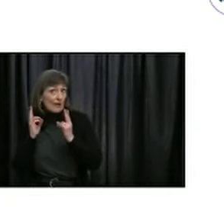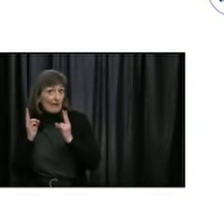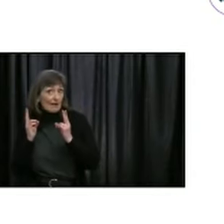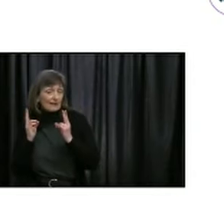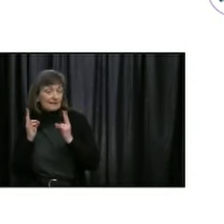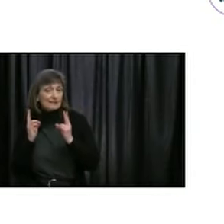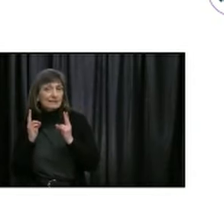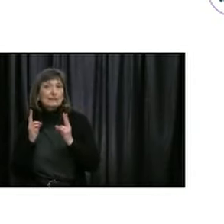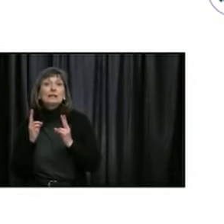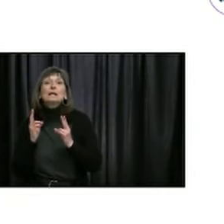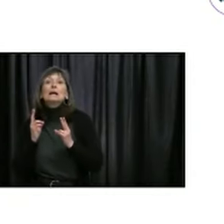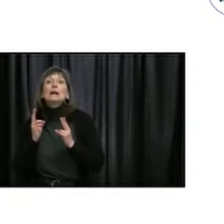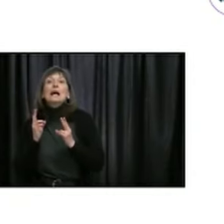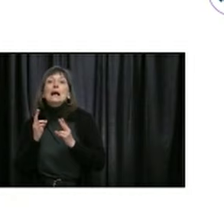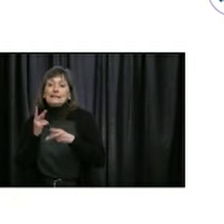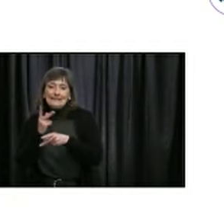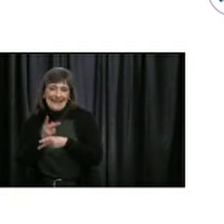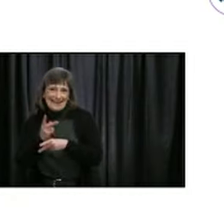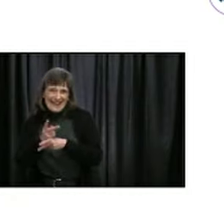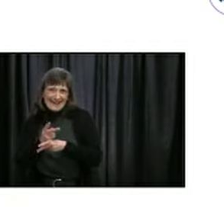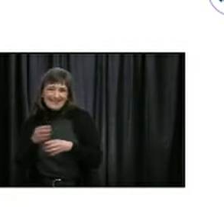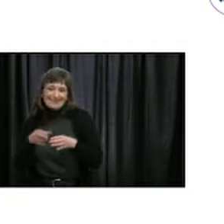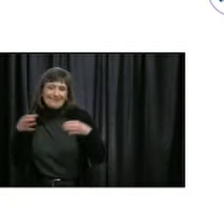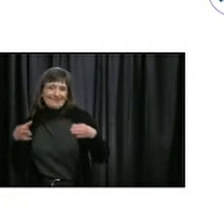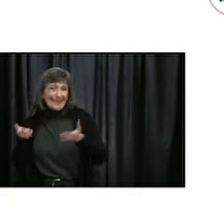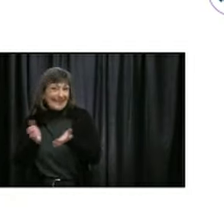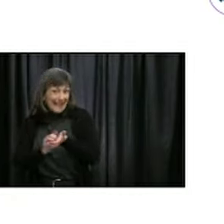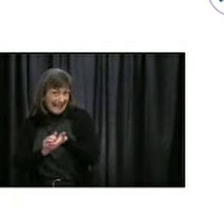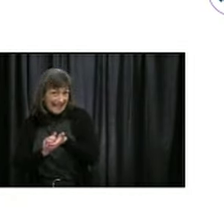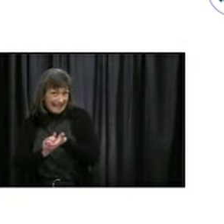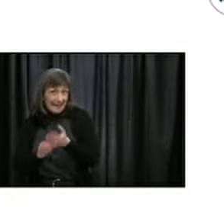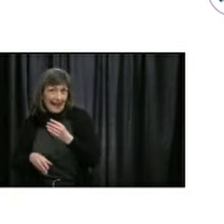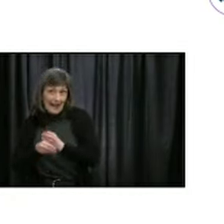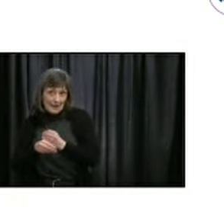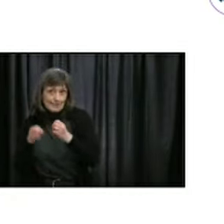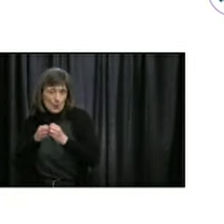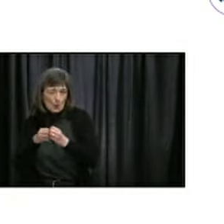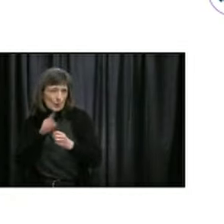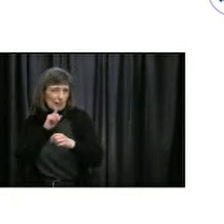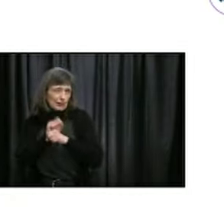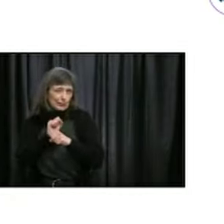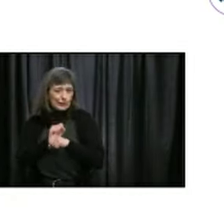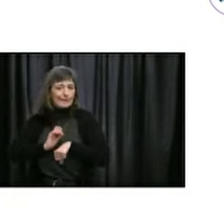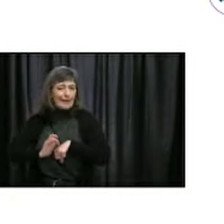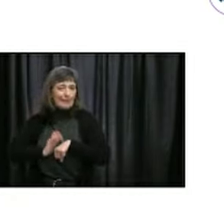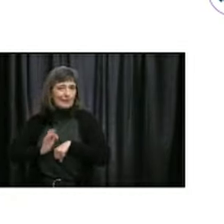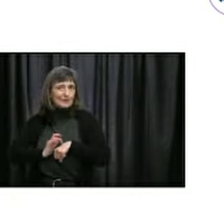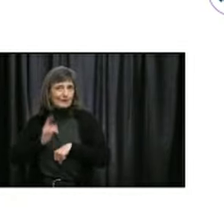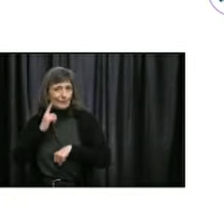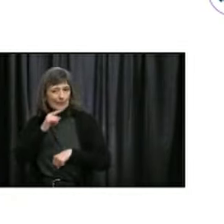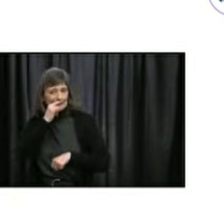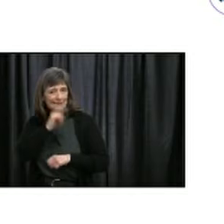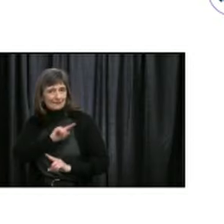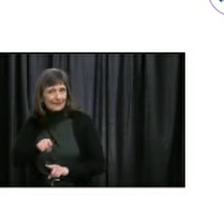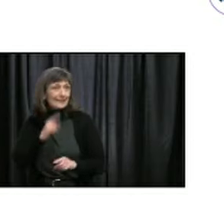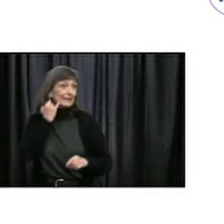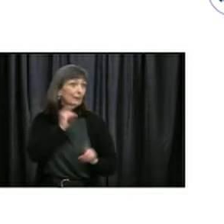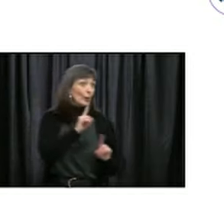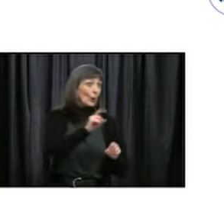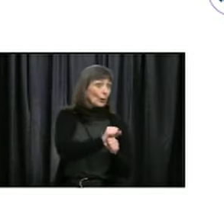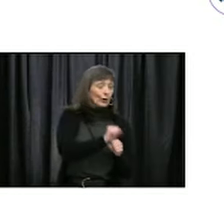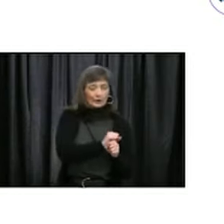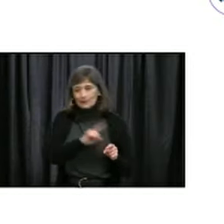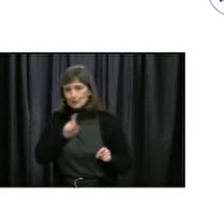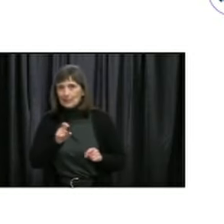expansion of daycare centers, obviously, or child care centers. We need to make sure that we have that available for people who are